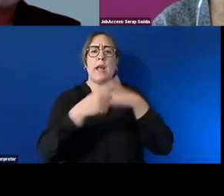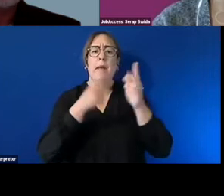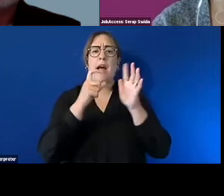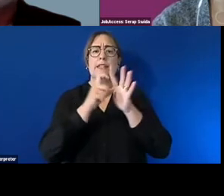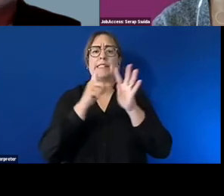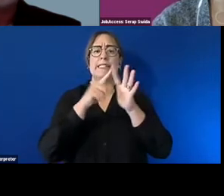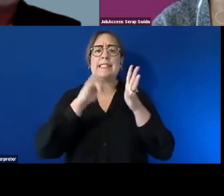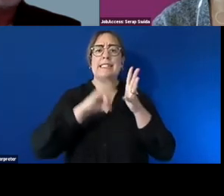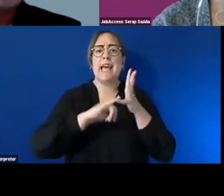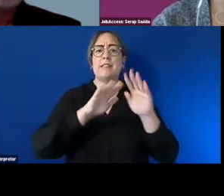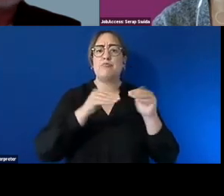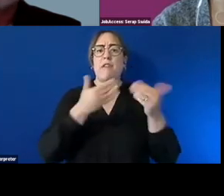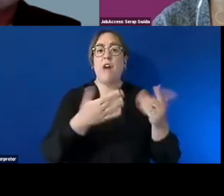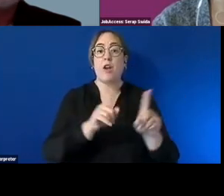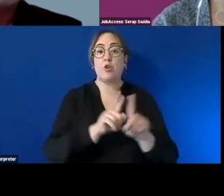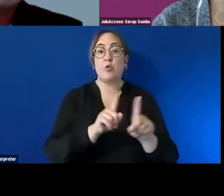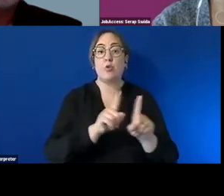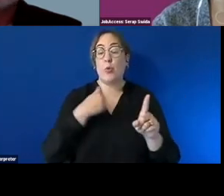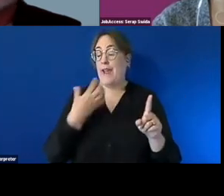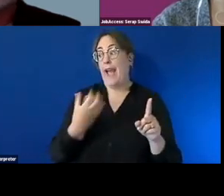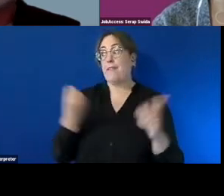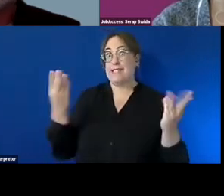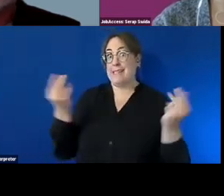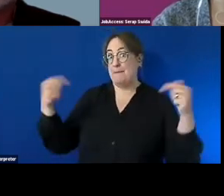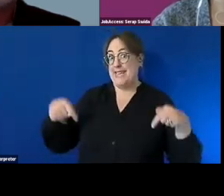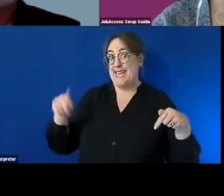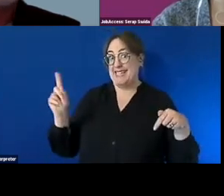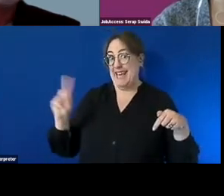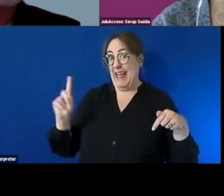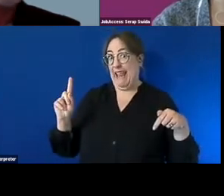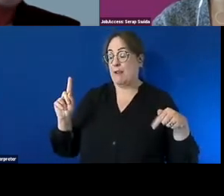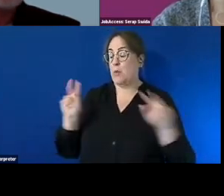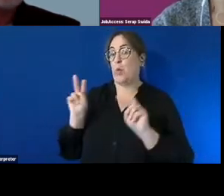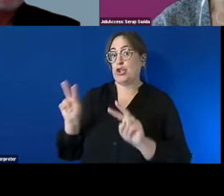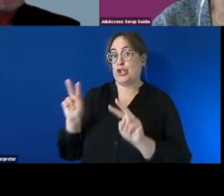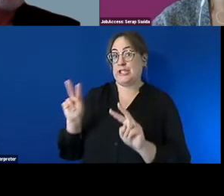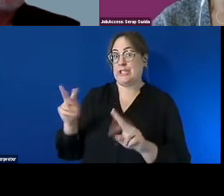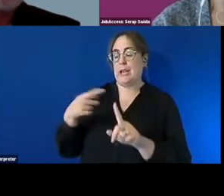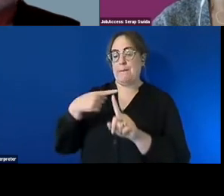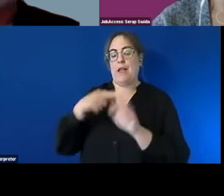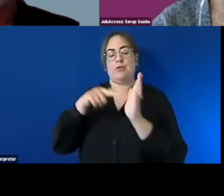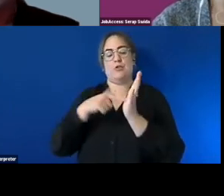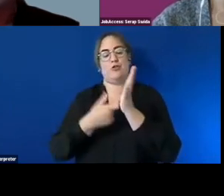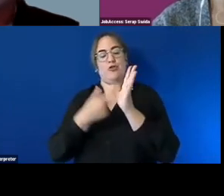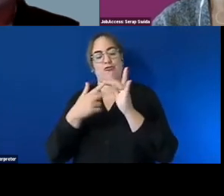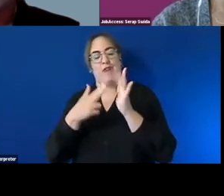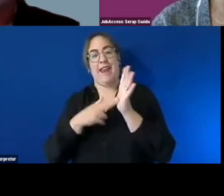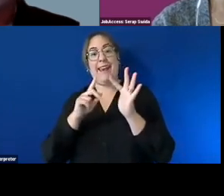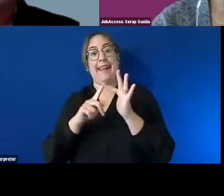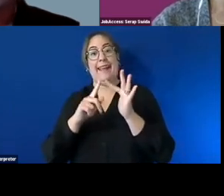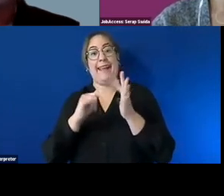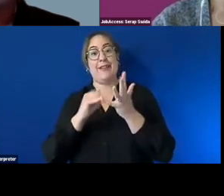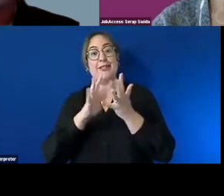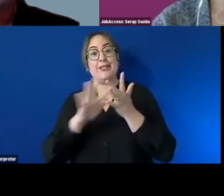here today represented uh in the audience um and the traineeship path uh just a a bit of bit of